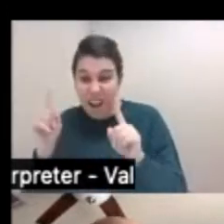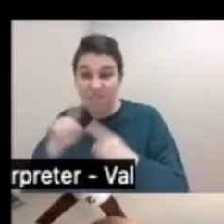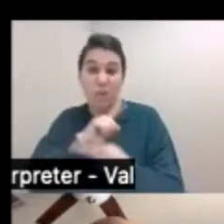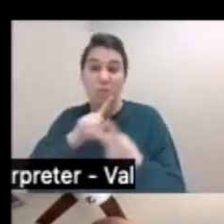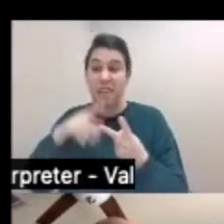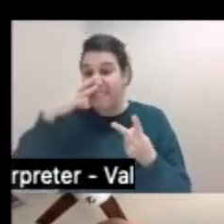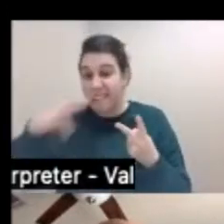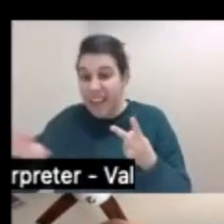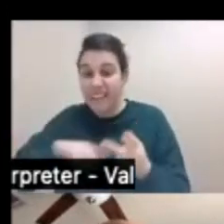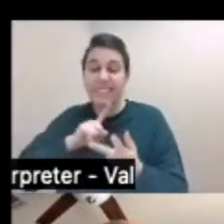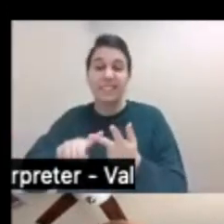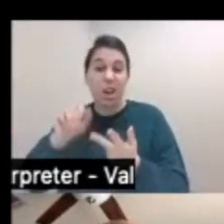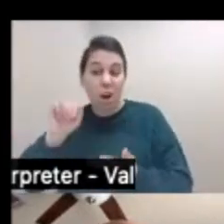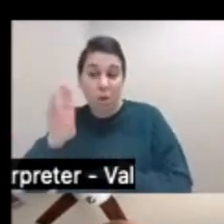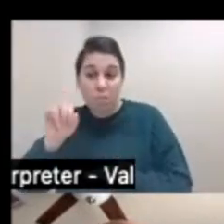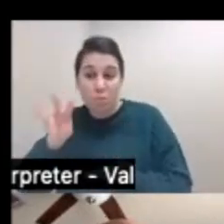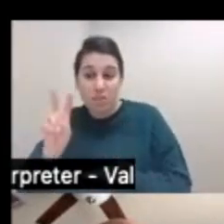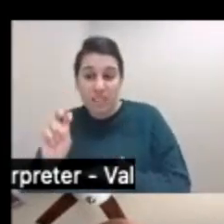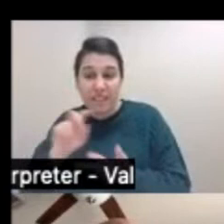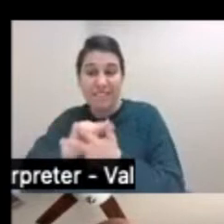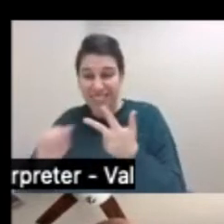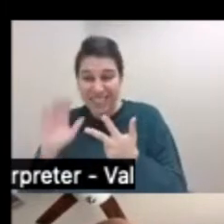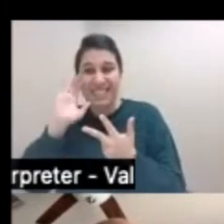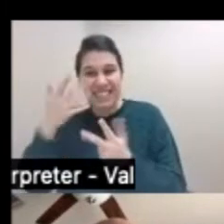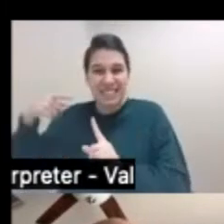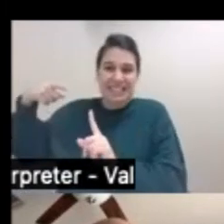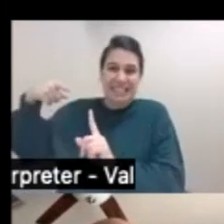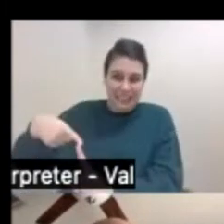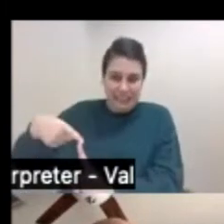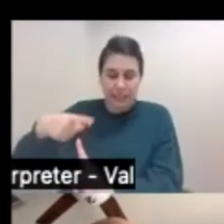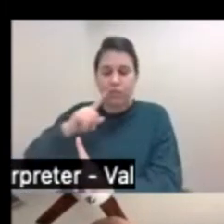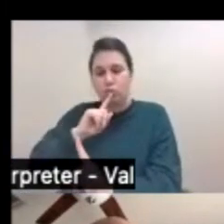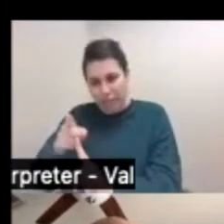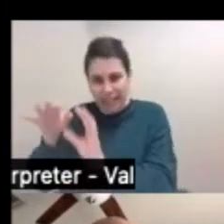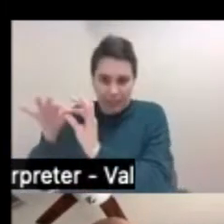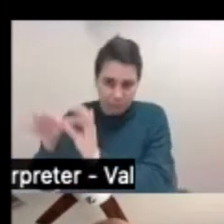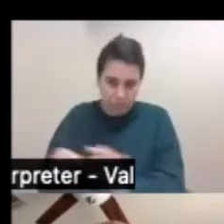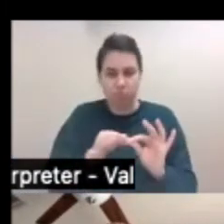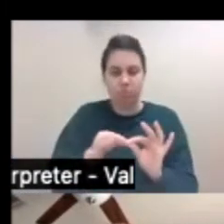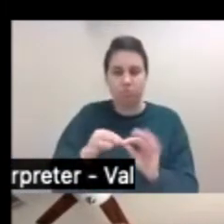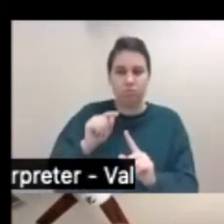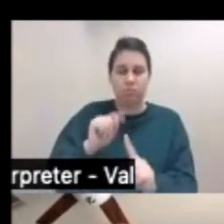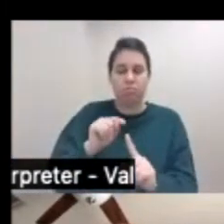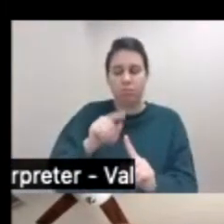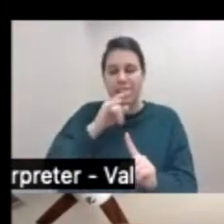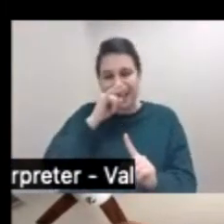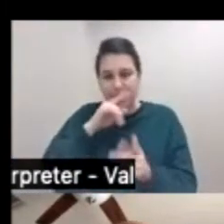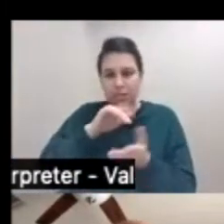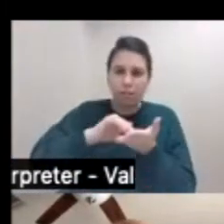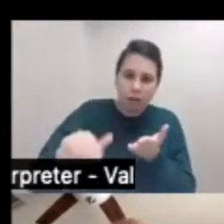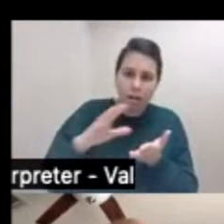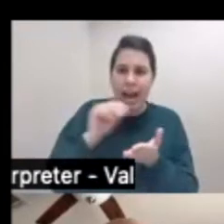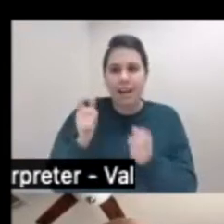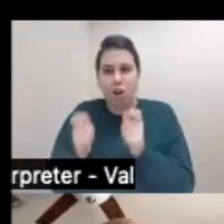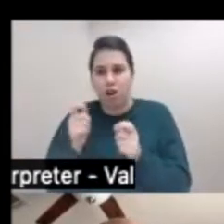parenting practices were at the core of a lot of the youth maladjustment. And I know that we have a combination here